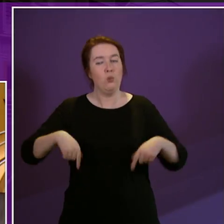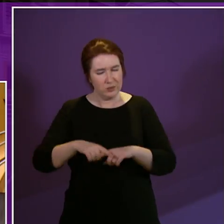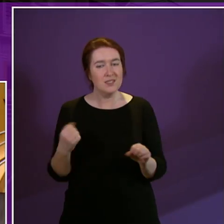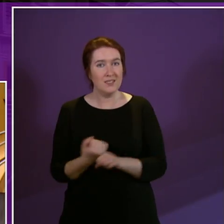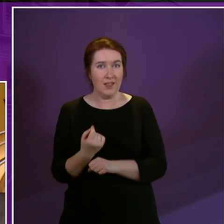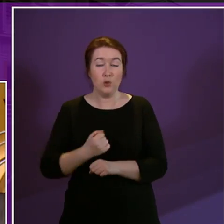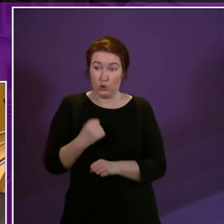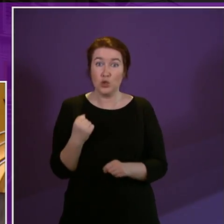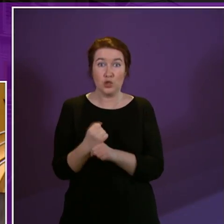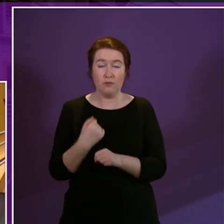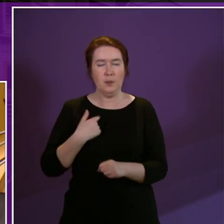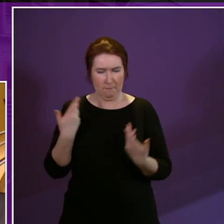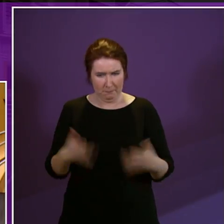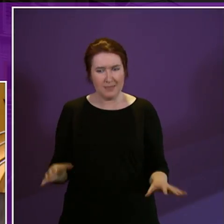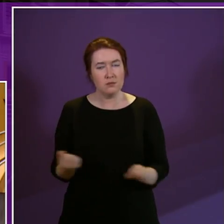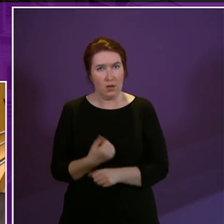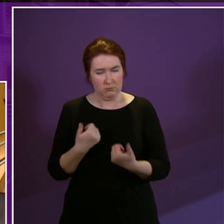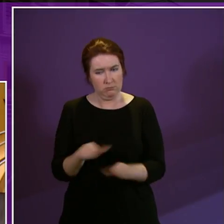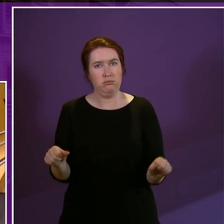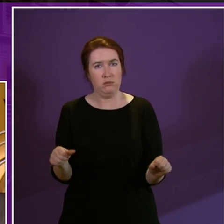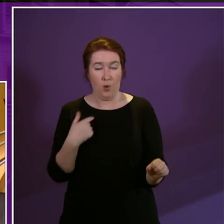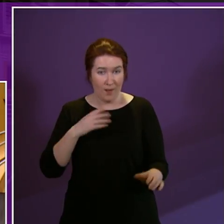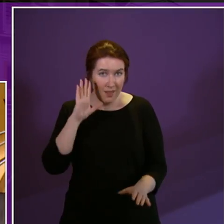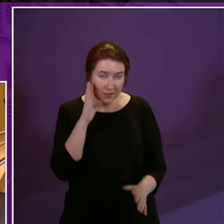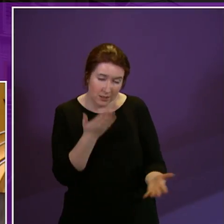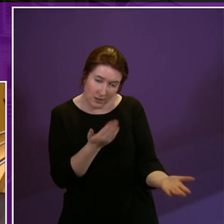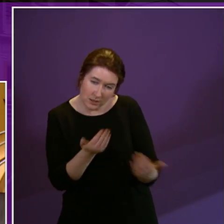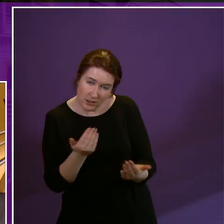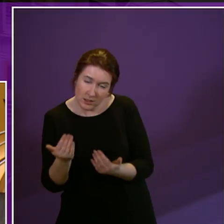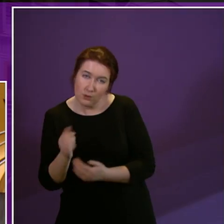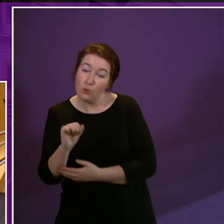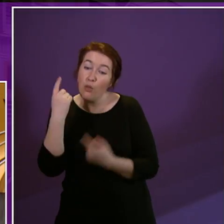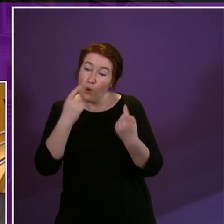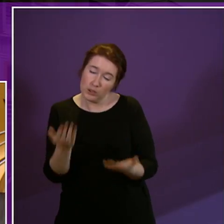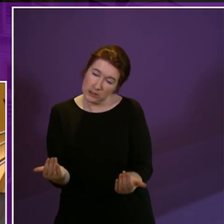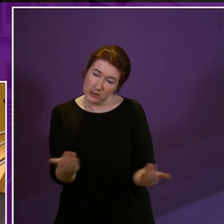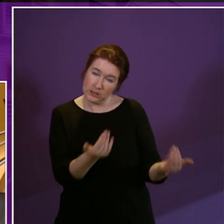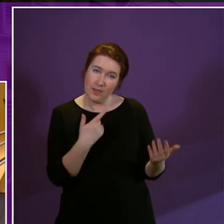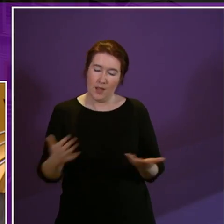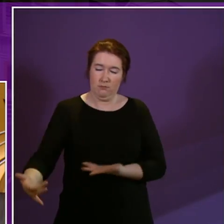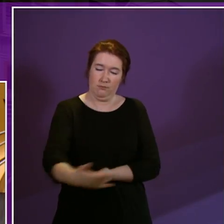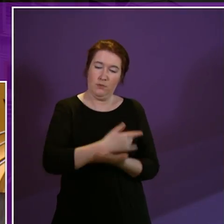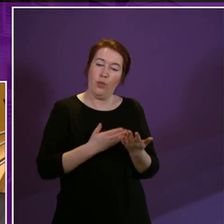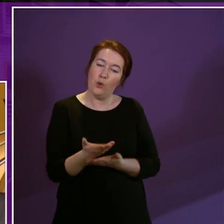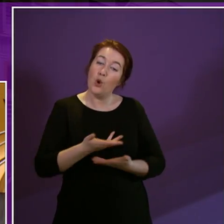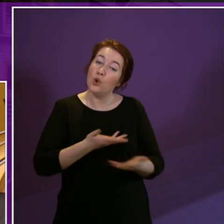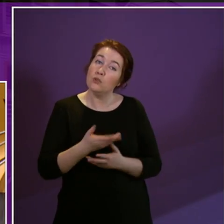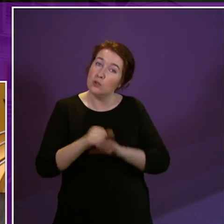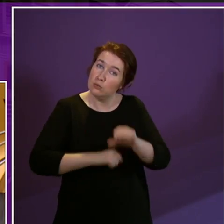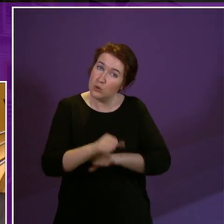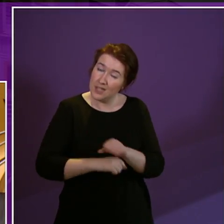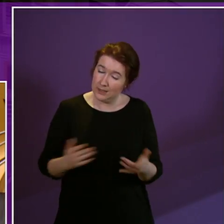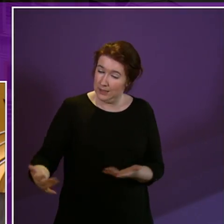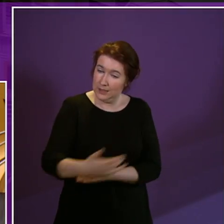Government engaged with these people they listened to them and they took their thoughts forward in the consultation process that went